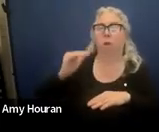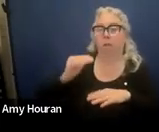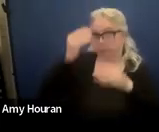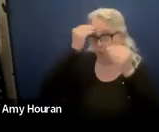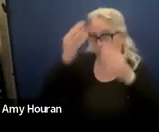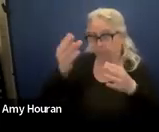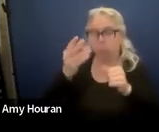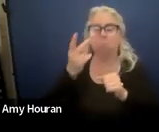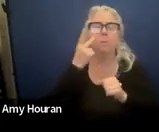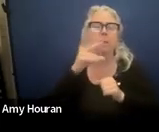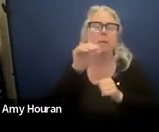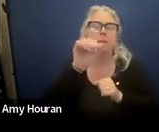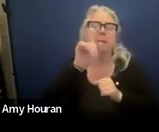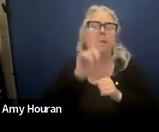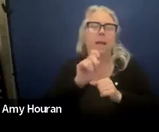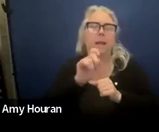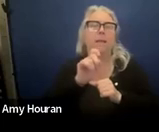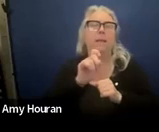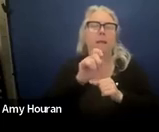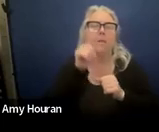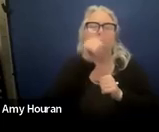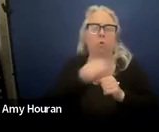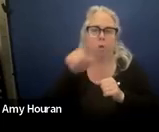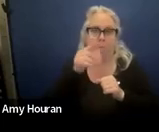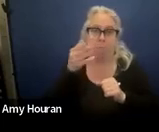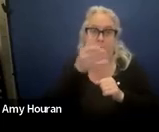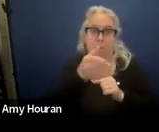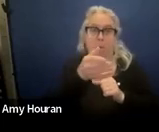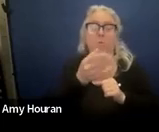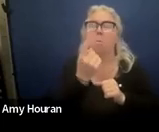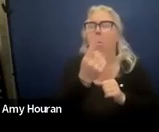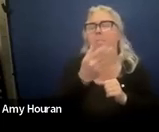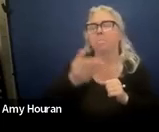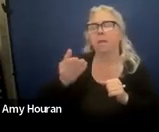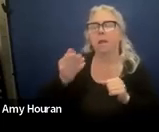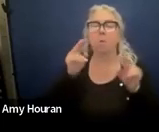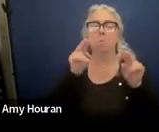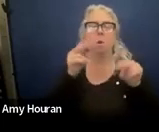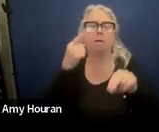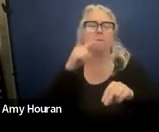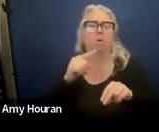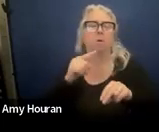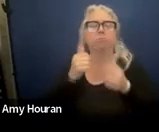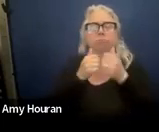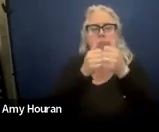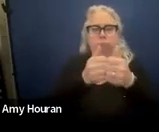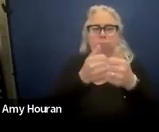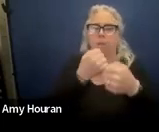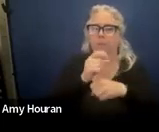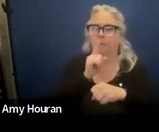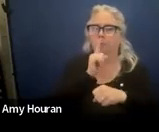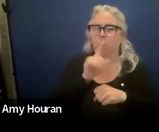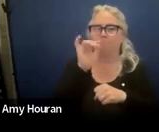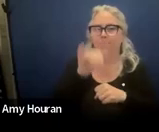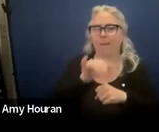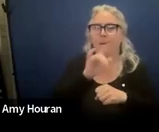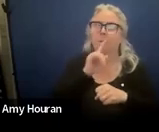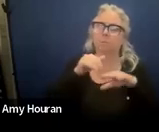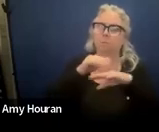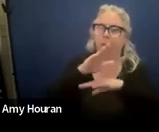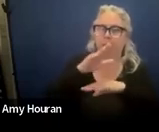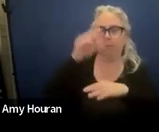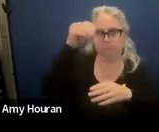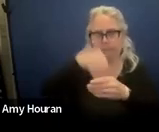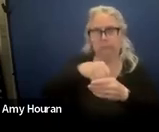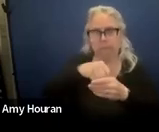date the iep is sent to the parent is circled there that's one of the things that we look for for compliance to make sure that that is sent within